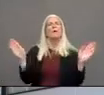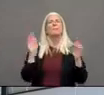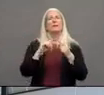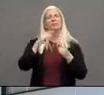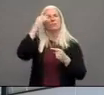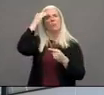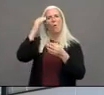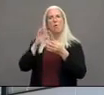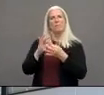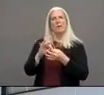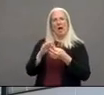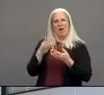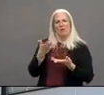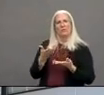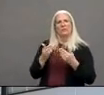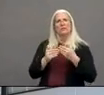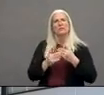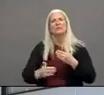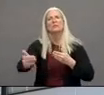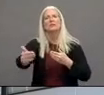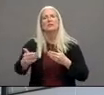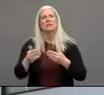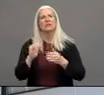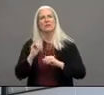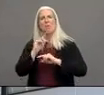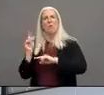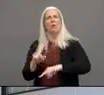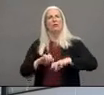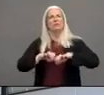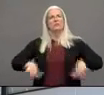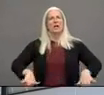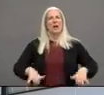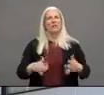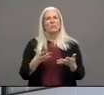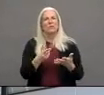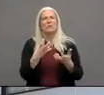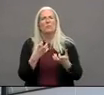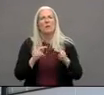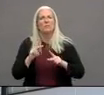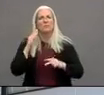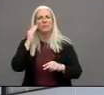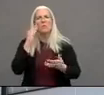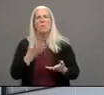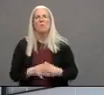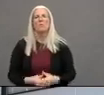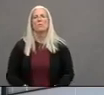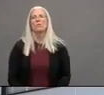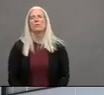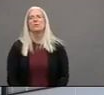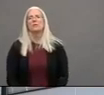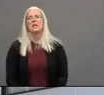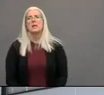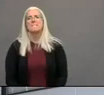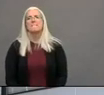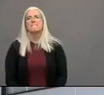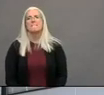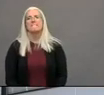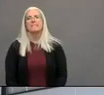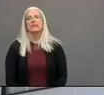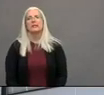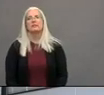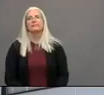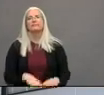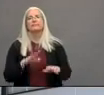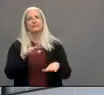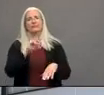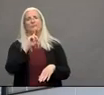shelter-in-place order over the next few weeks well i think the shelter-in-place order really requires everyone's